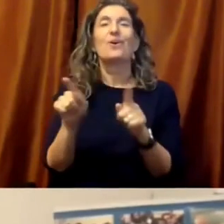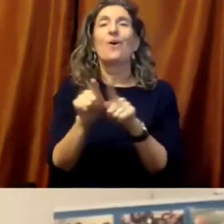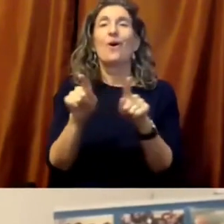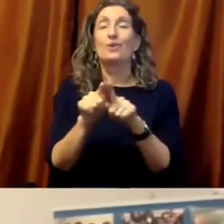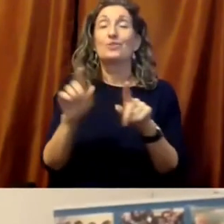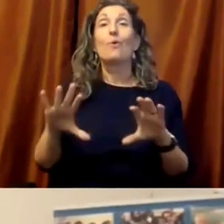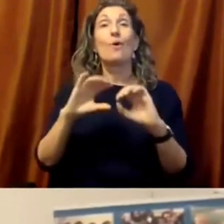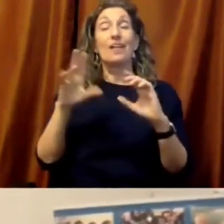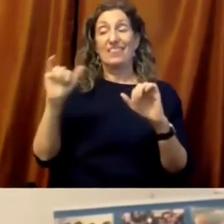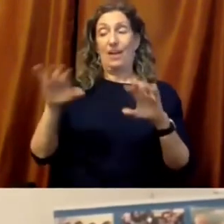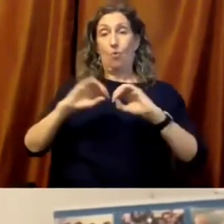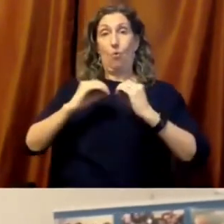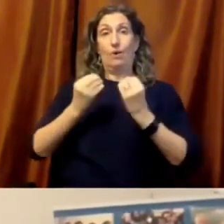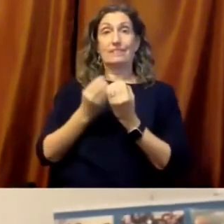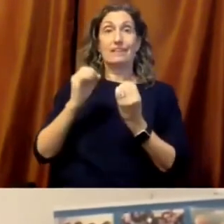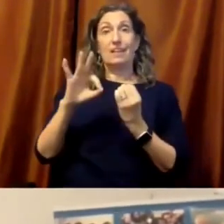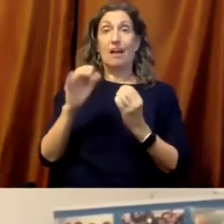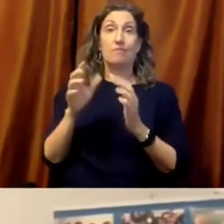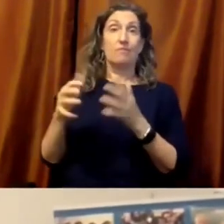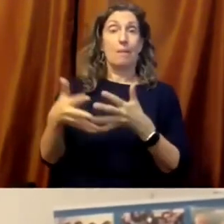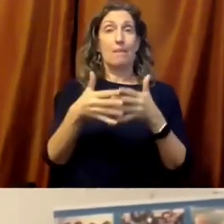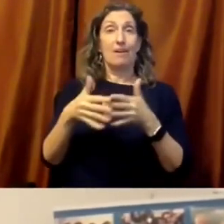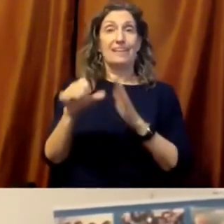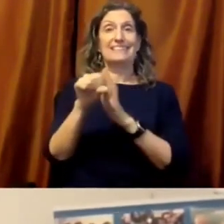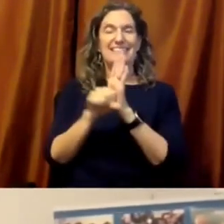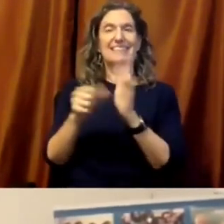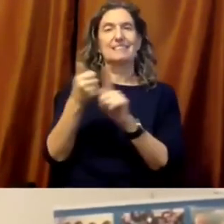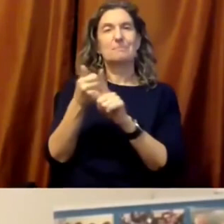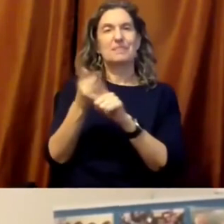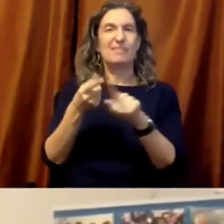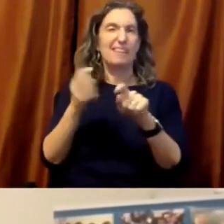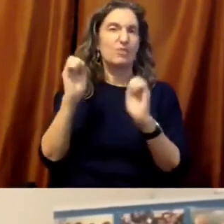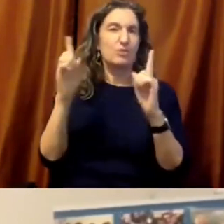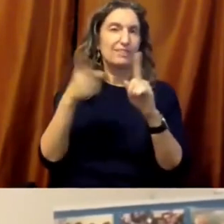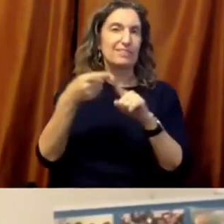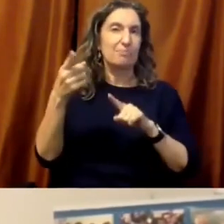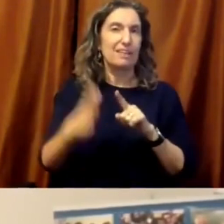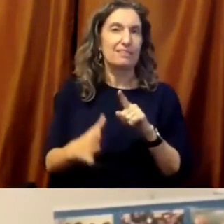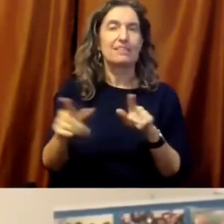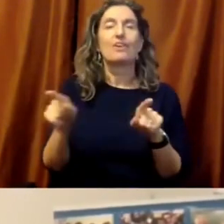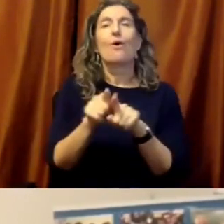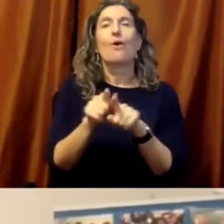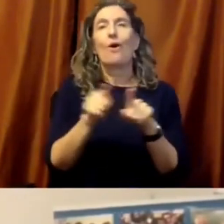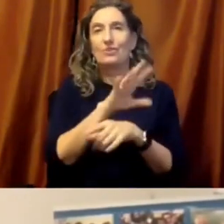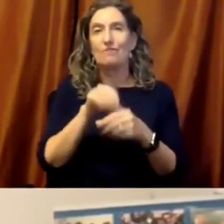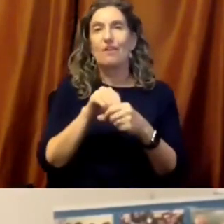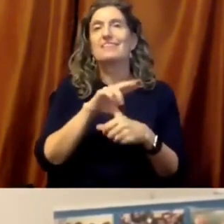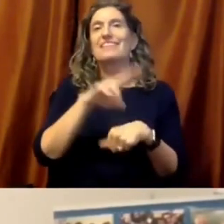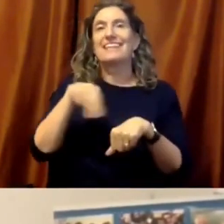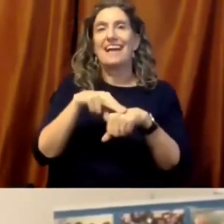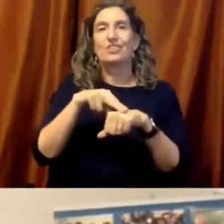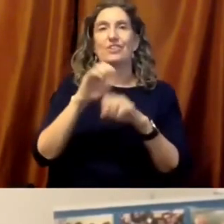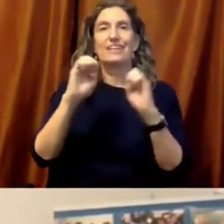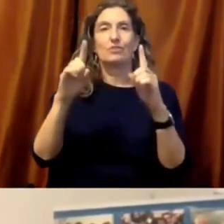director for the National Education Association Association here in the United States. That focus, that